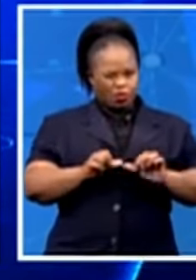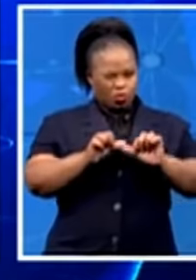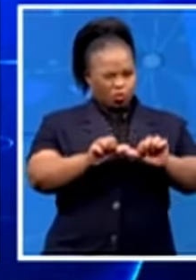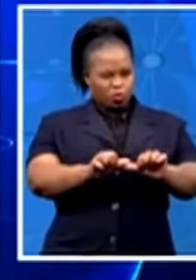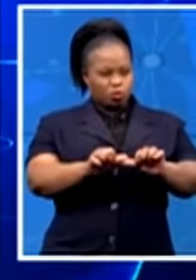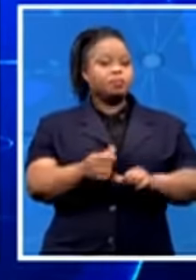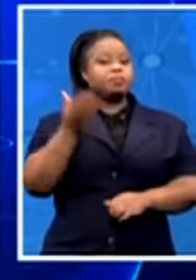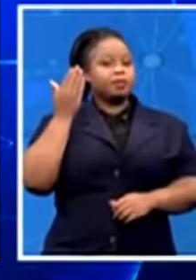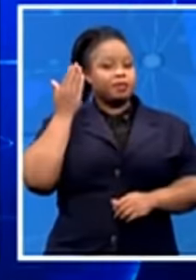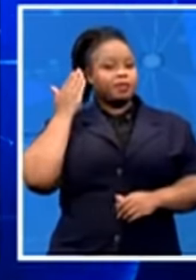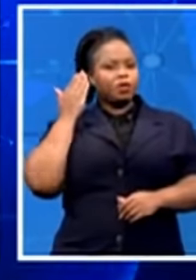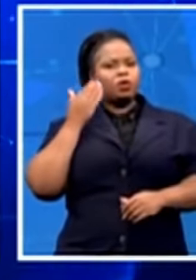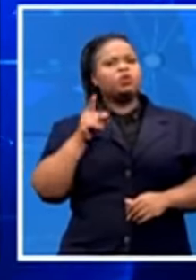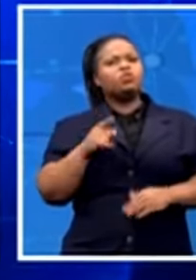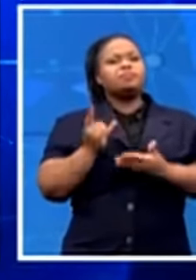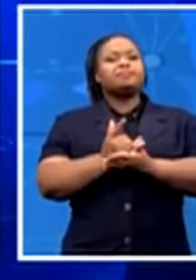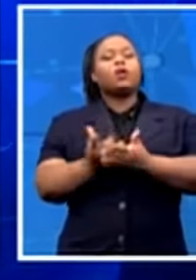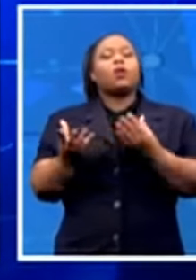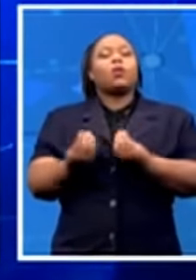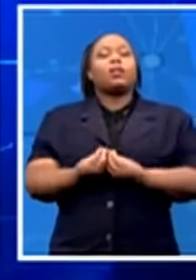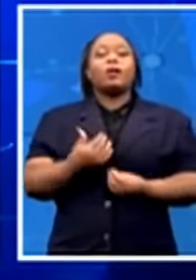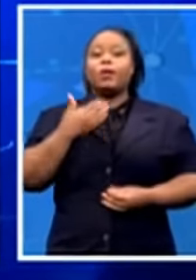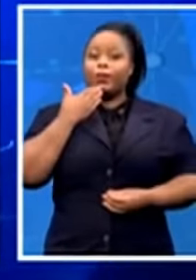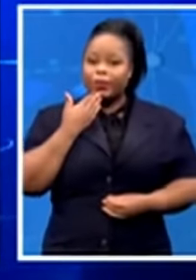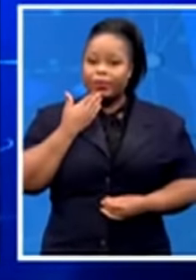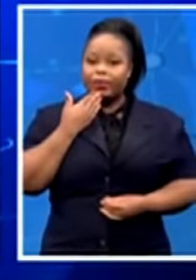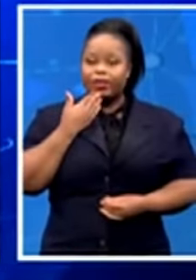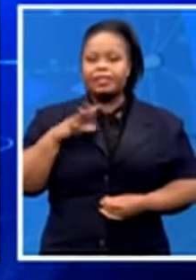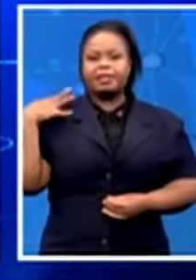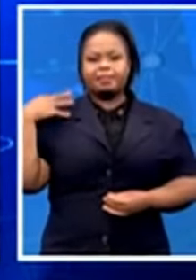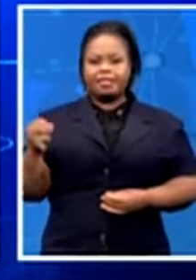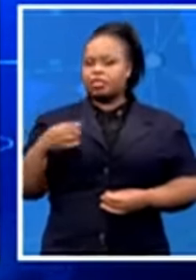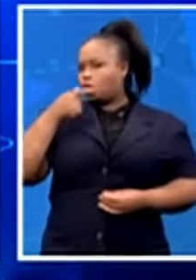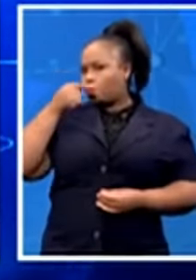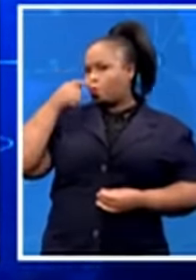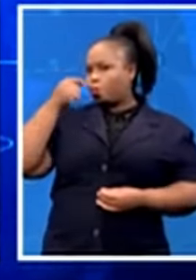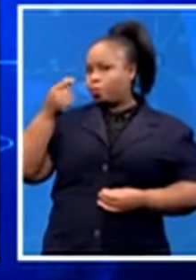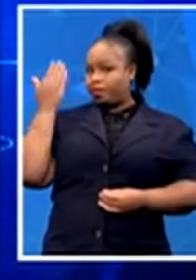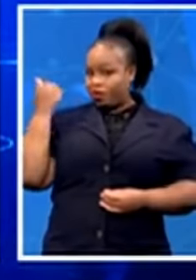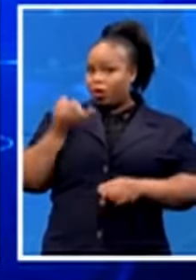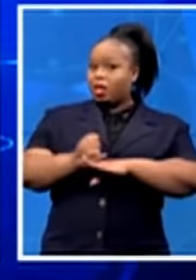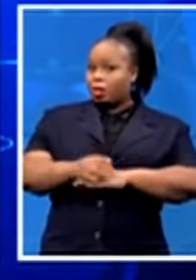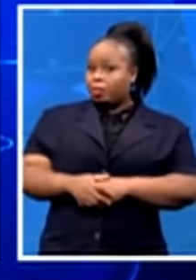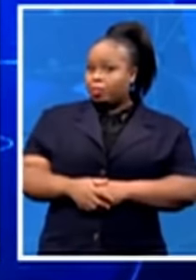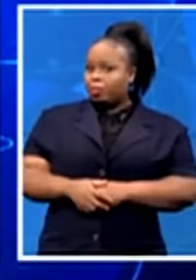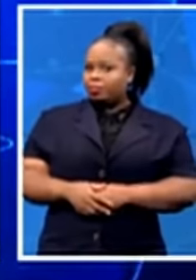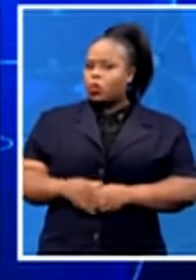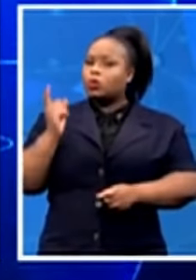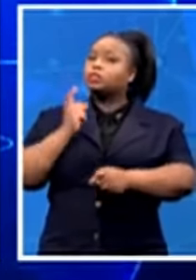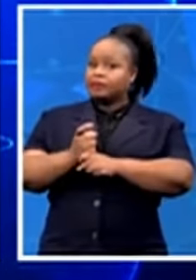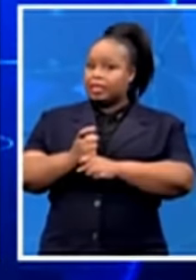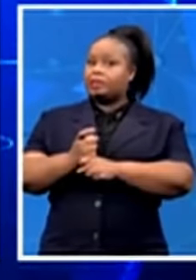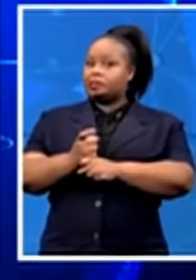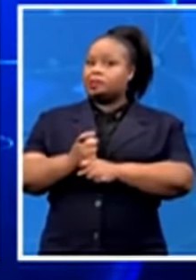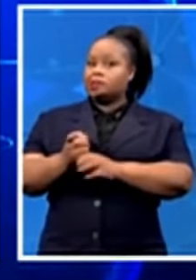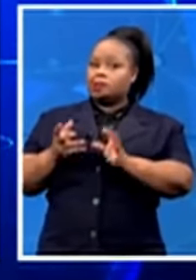conversation with the Minister, Natim Tetwa, earlier on. Tough conversation to have. Give us